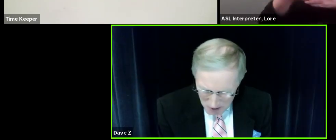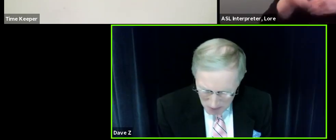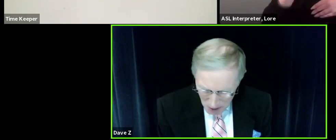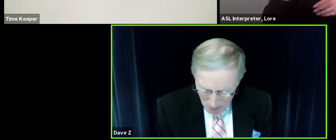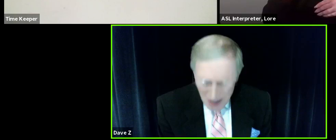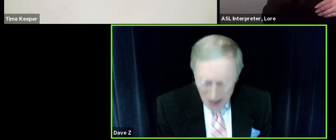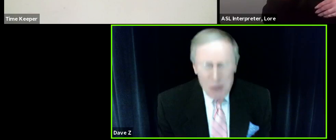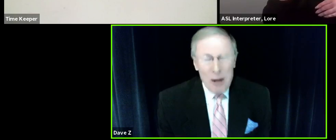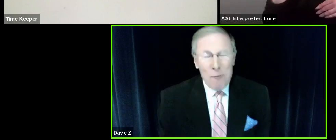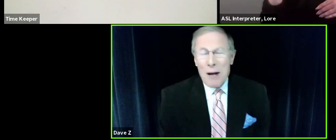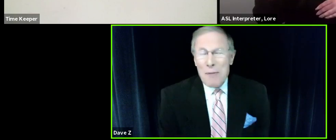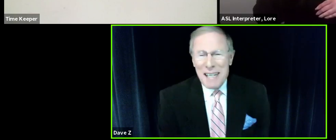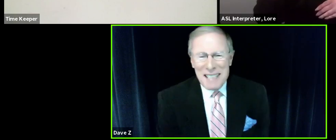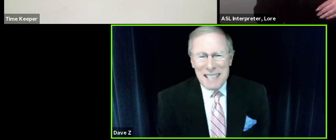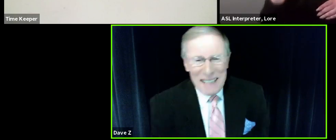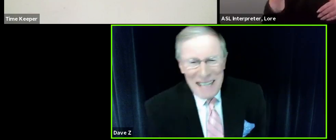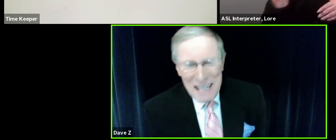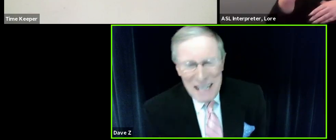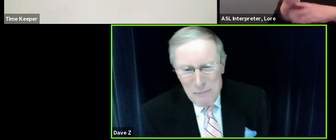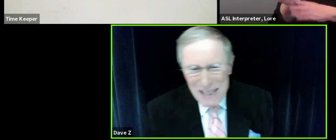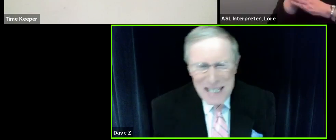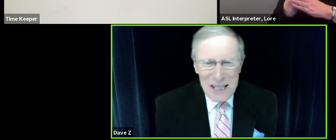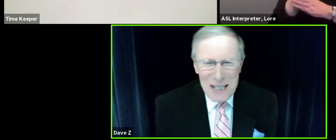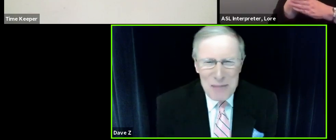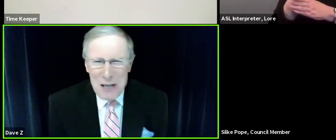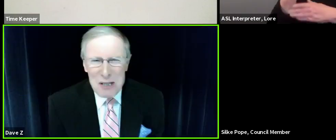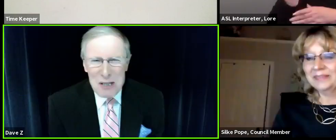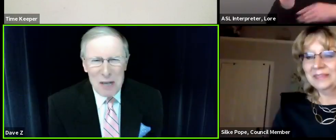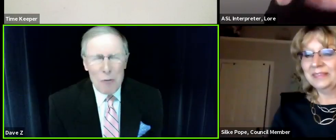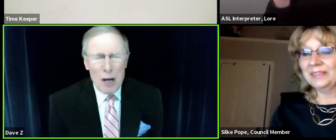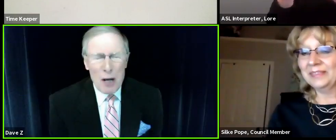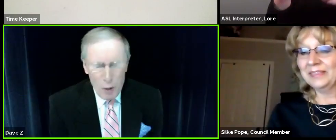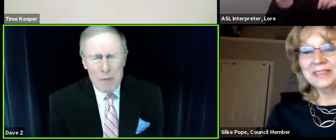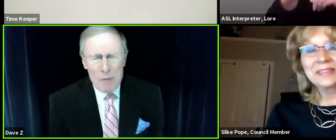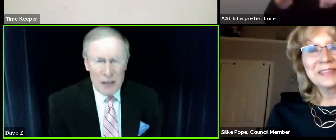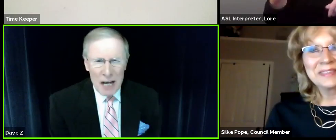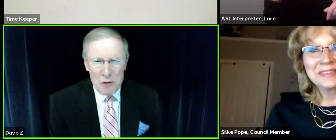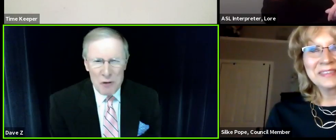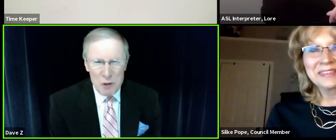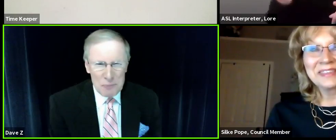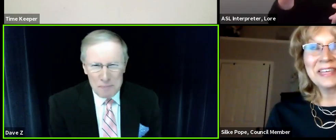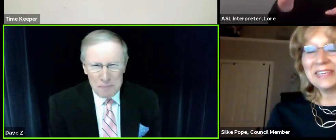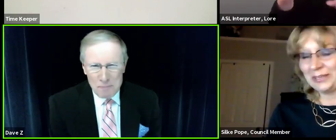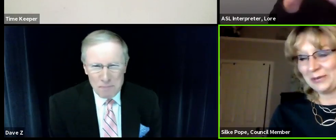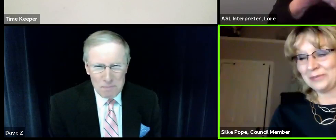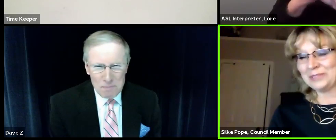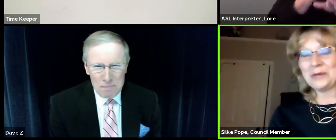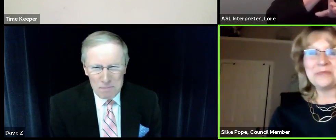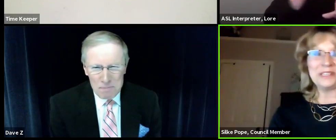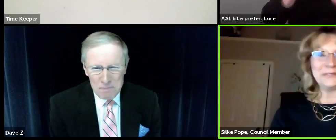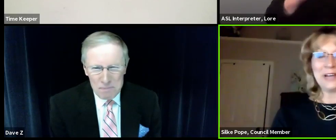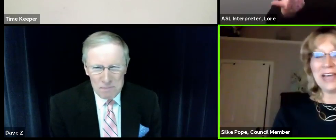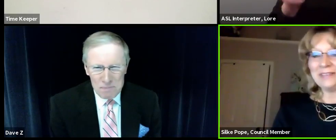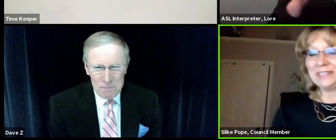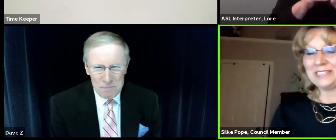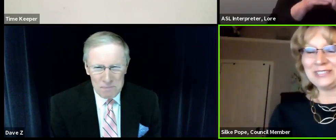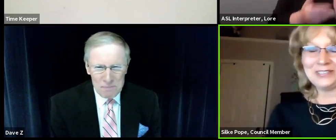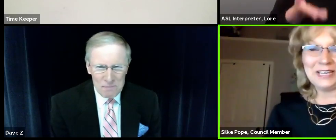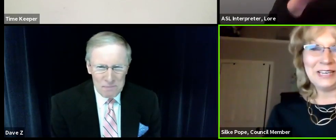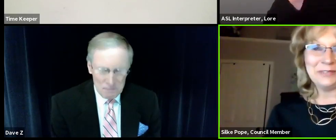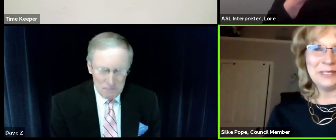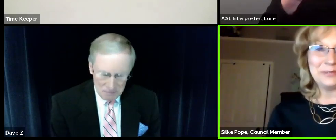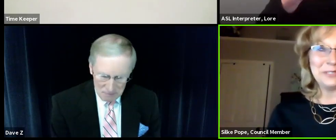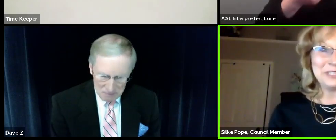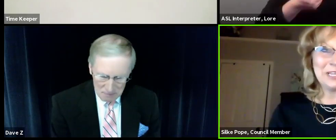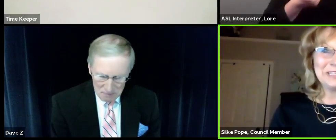Ms. Pope, you have one minute. Please tell us about yourself and why you want to be on the council. Thank you so much for having us